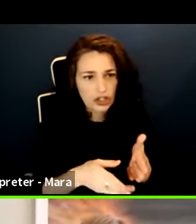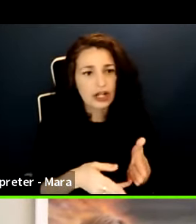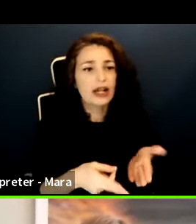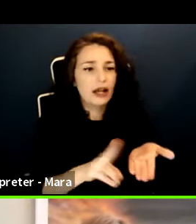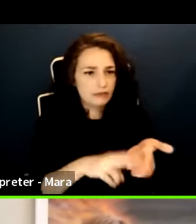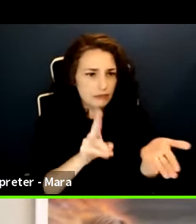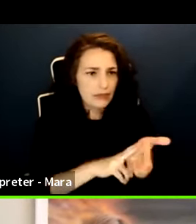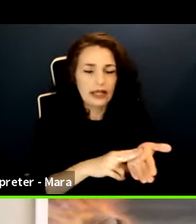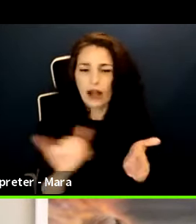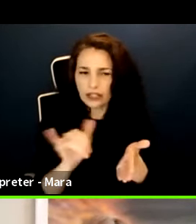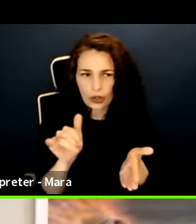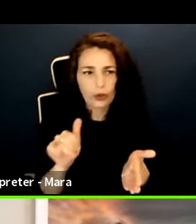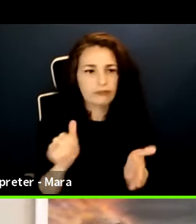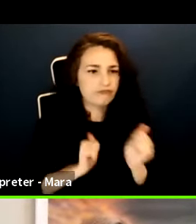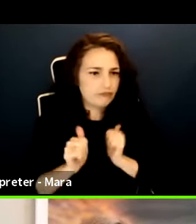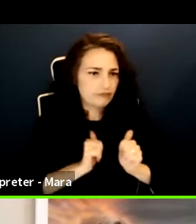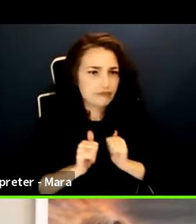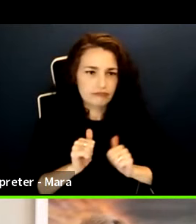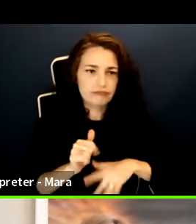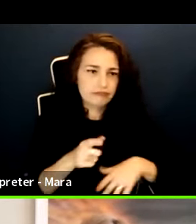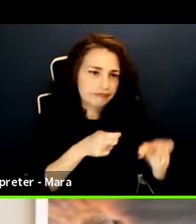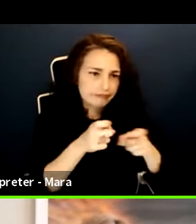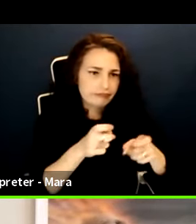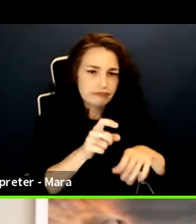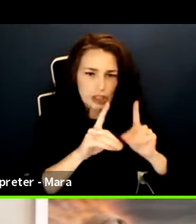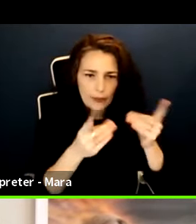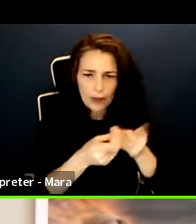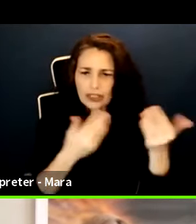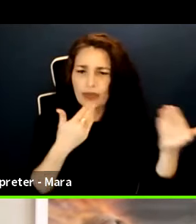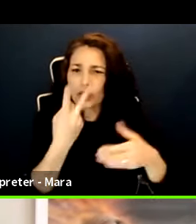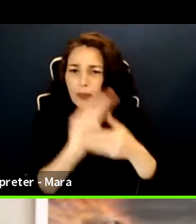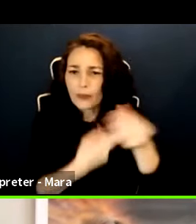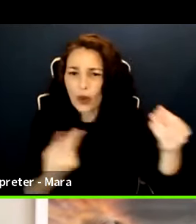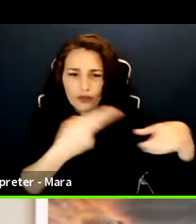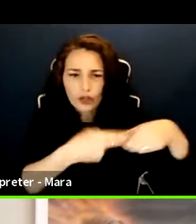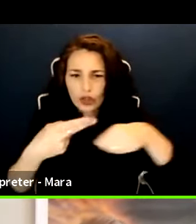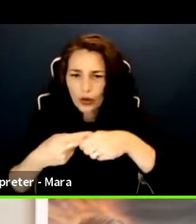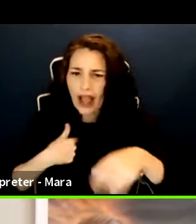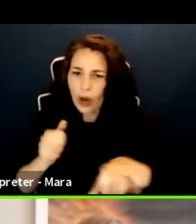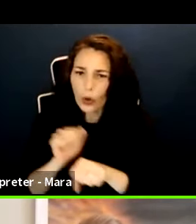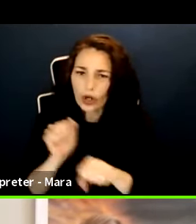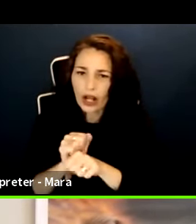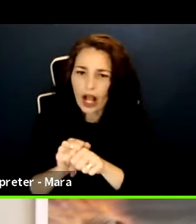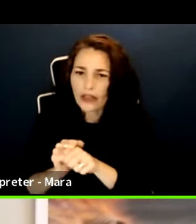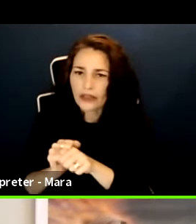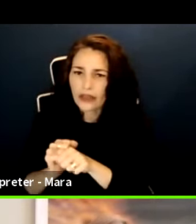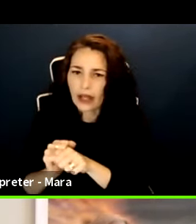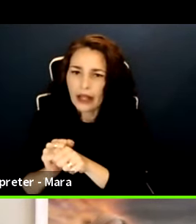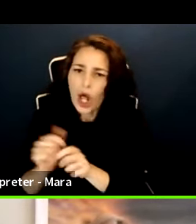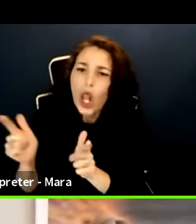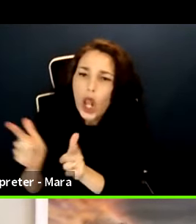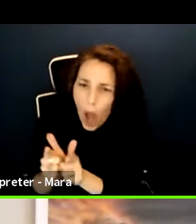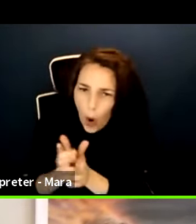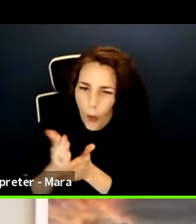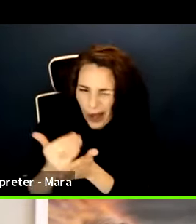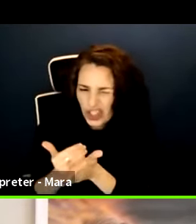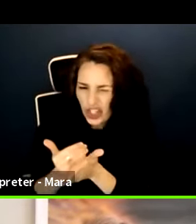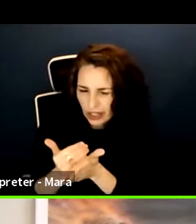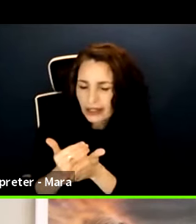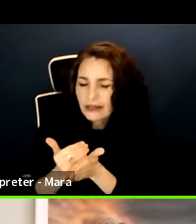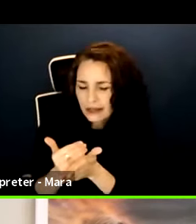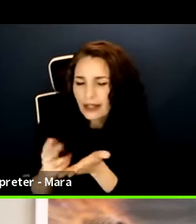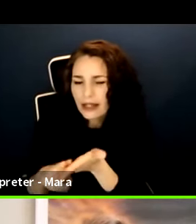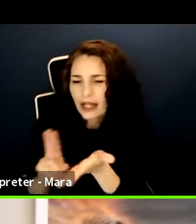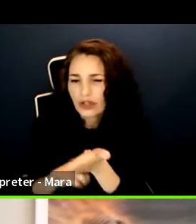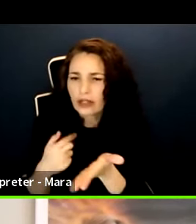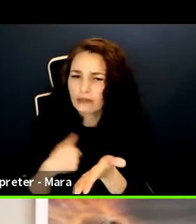Media Department. Thank you both for joining us today. I work closely with them on the low-budget contract, and I know that we are very lucky to